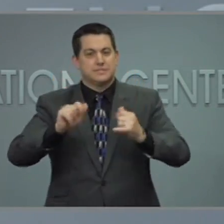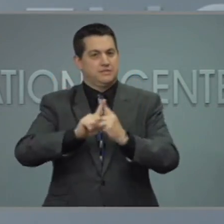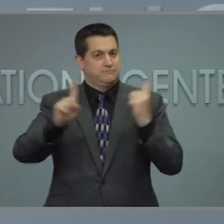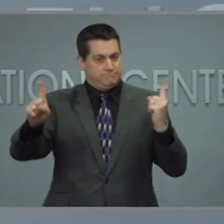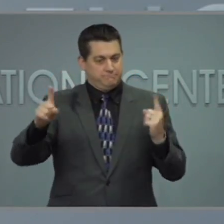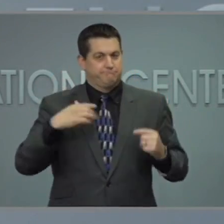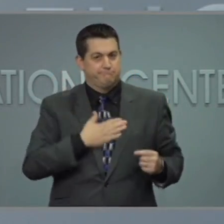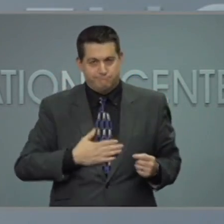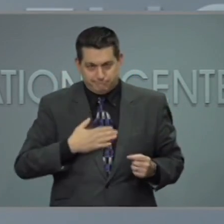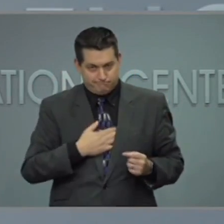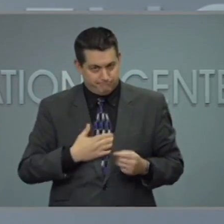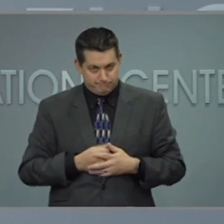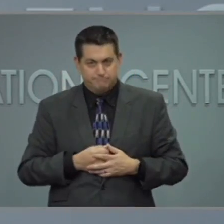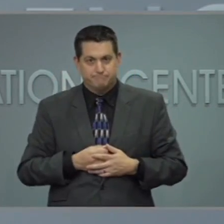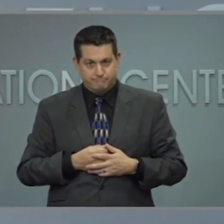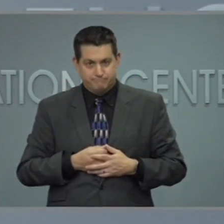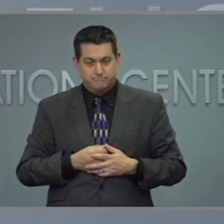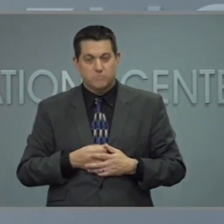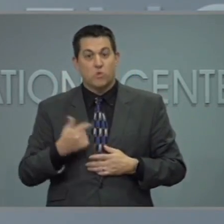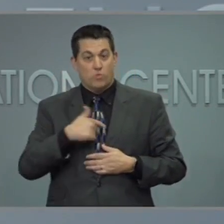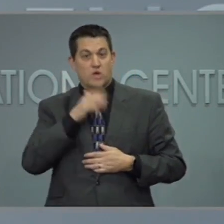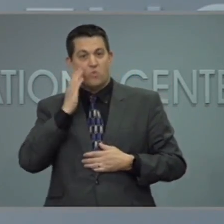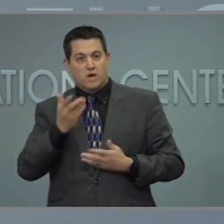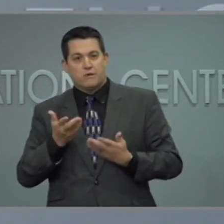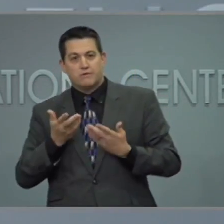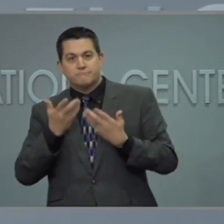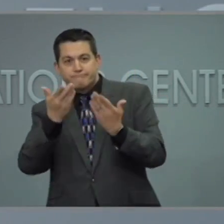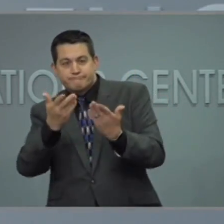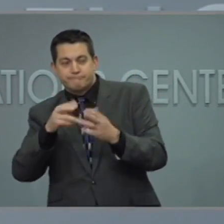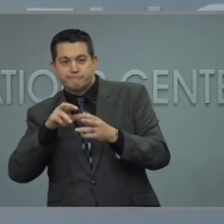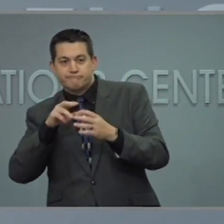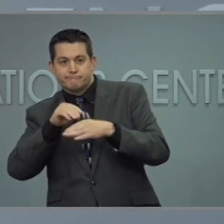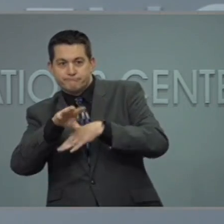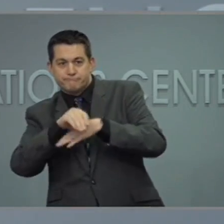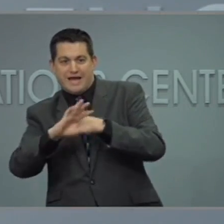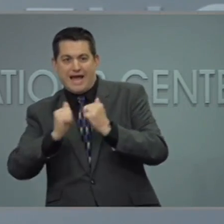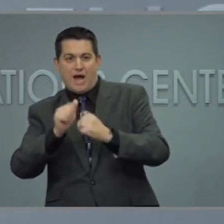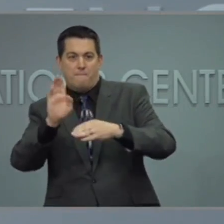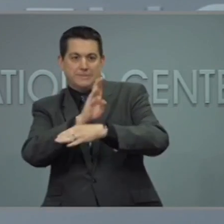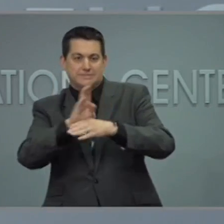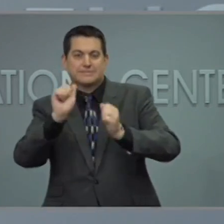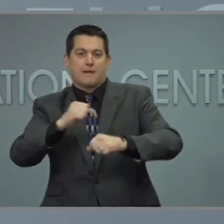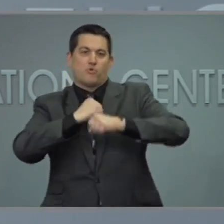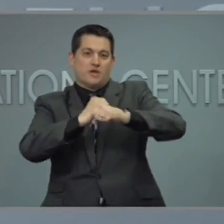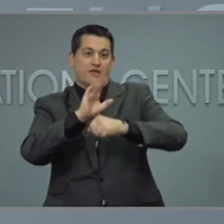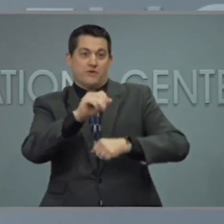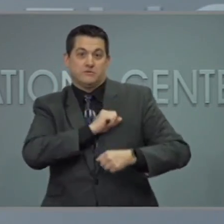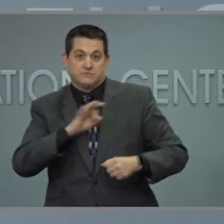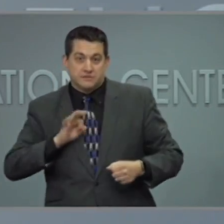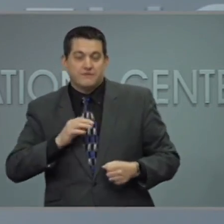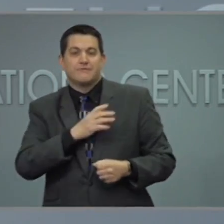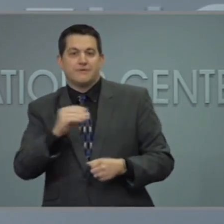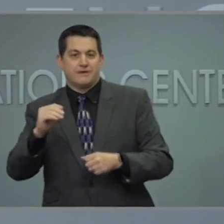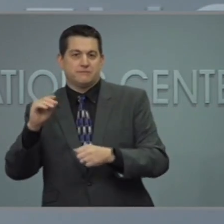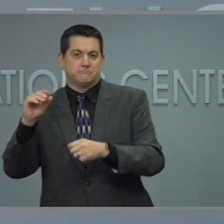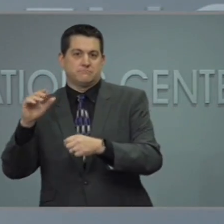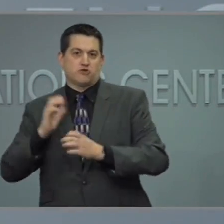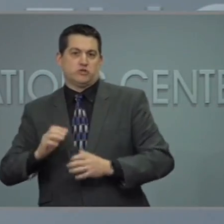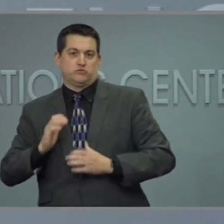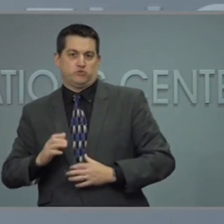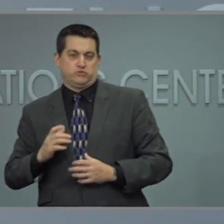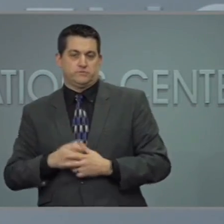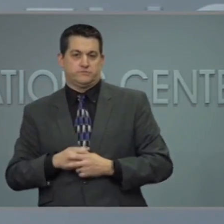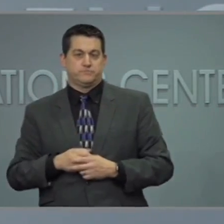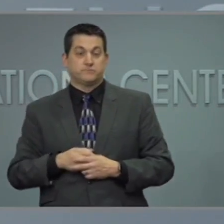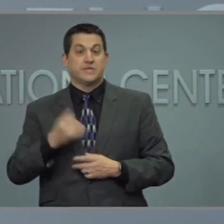have recommendations for how businesses can best protect their employees and customers. Public facing businesses